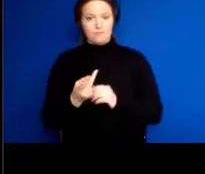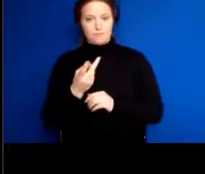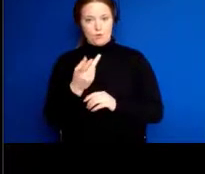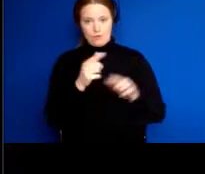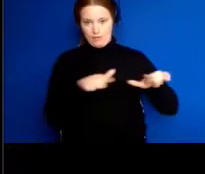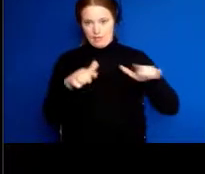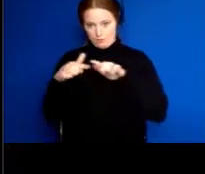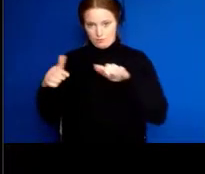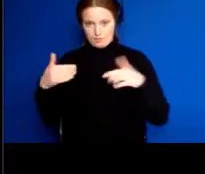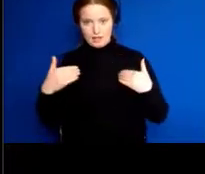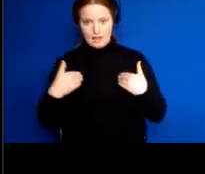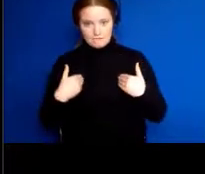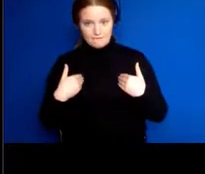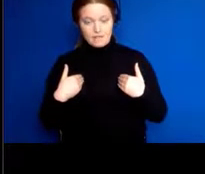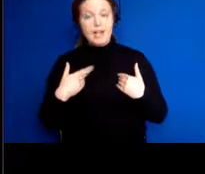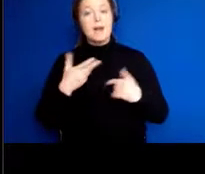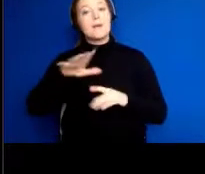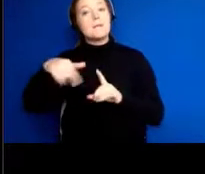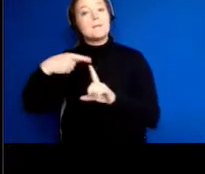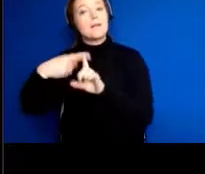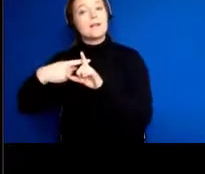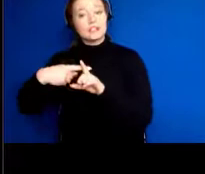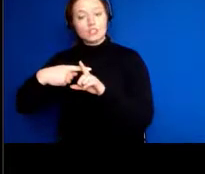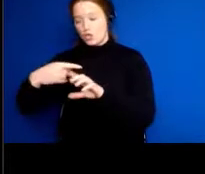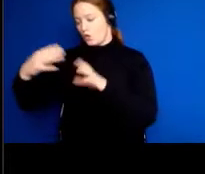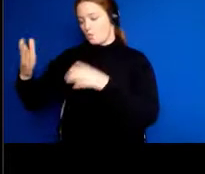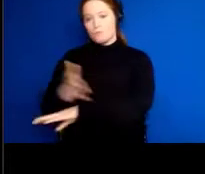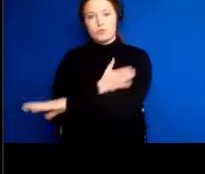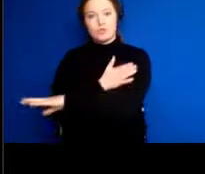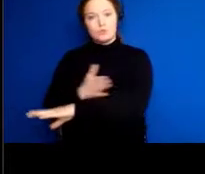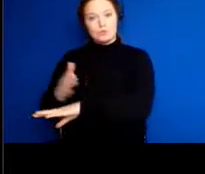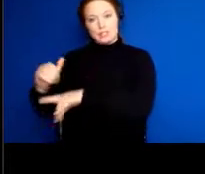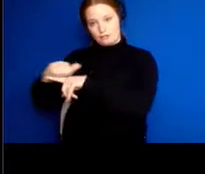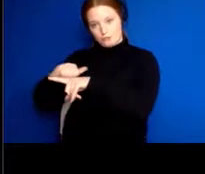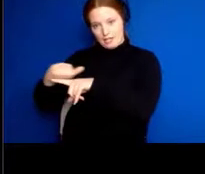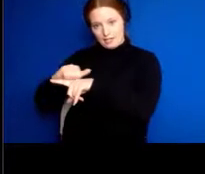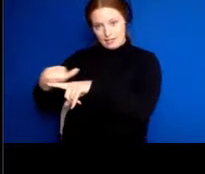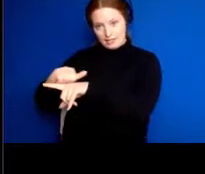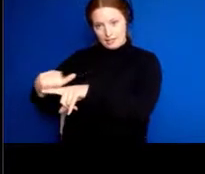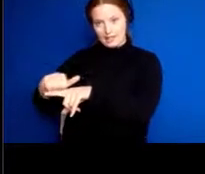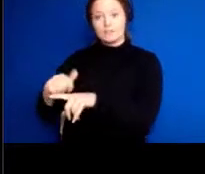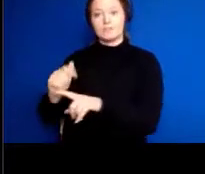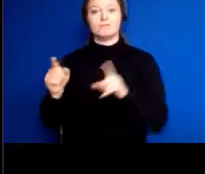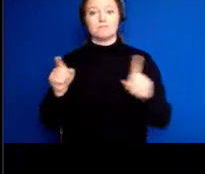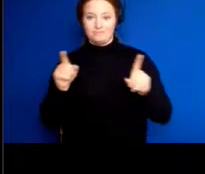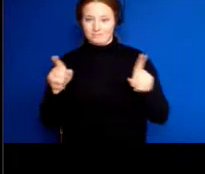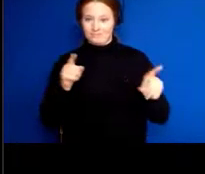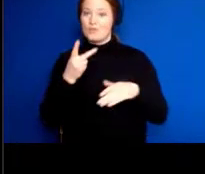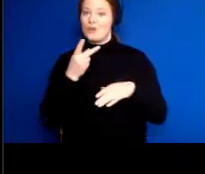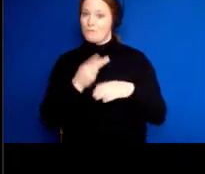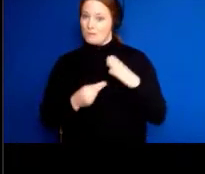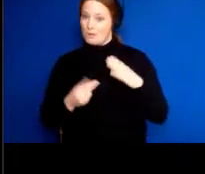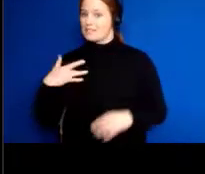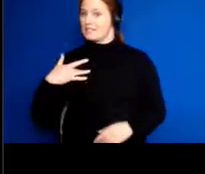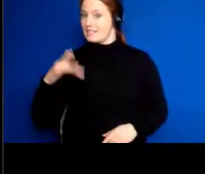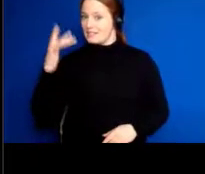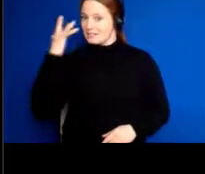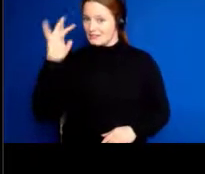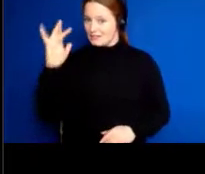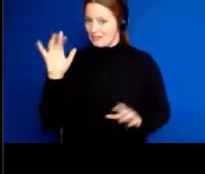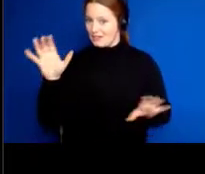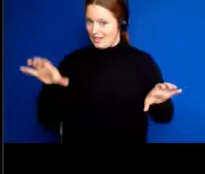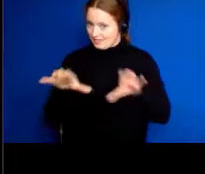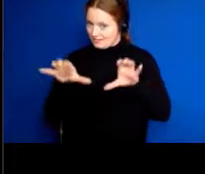sensory exercises with hearing that you could do that improves your brain health. And it